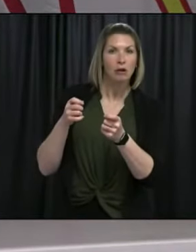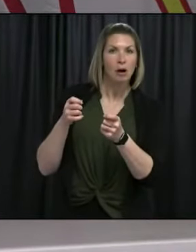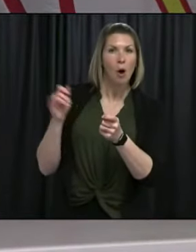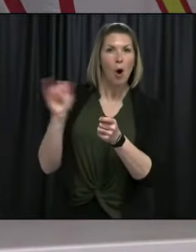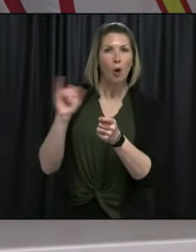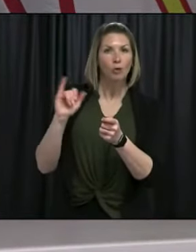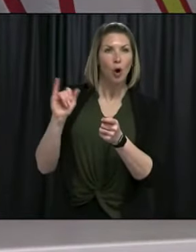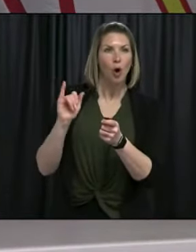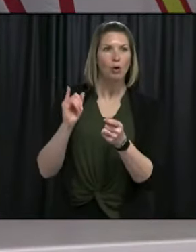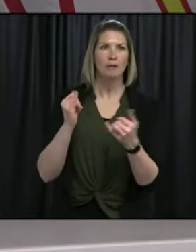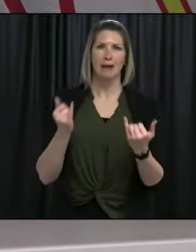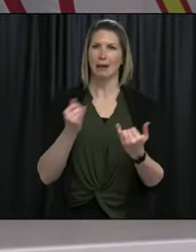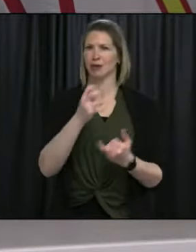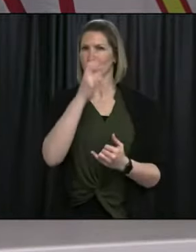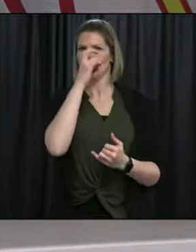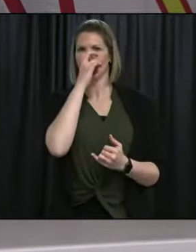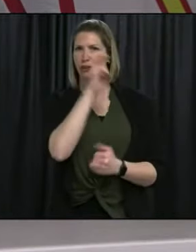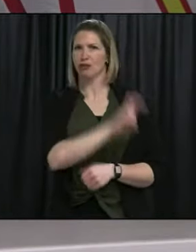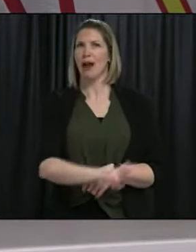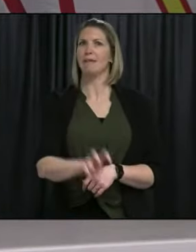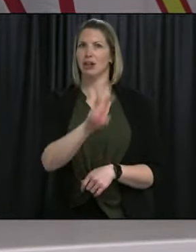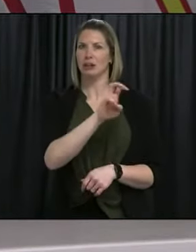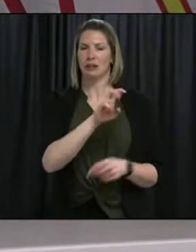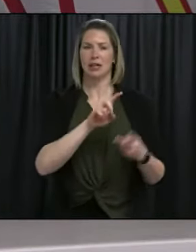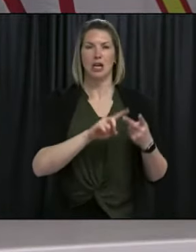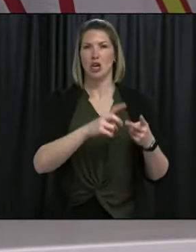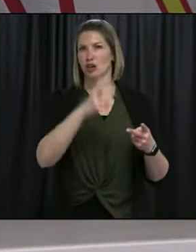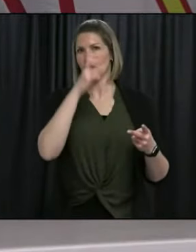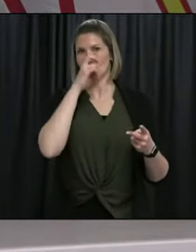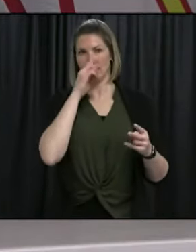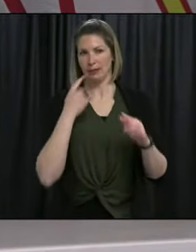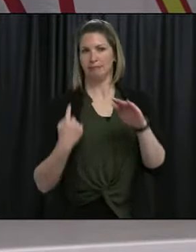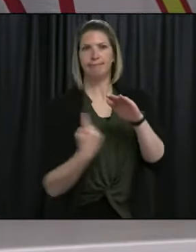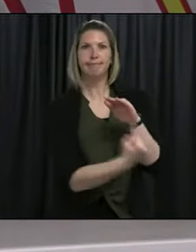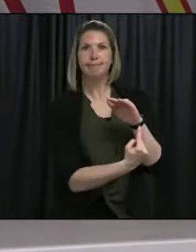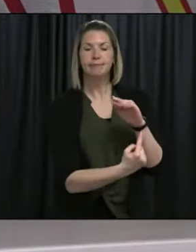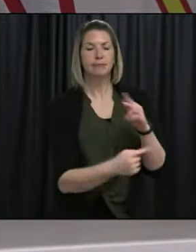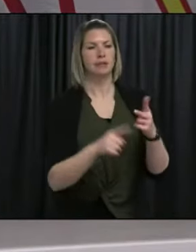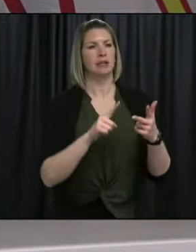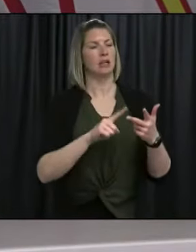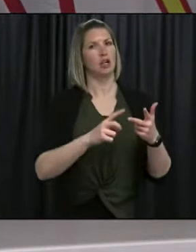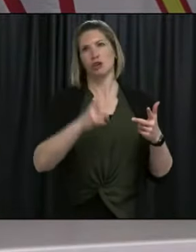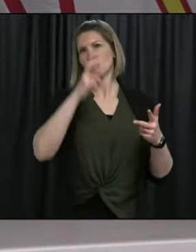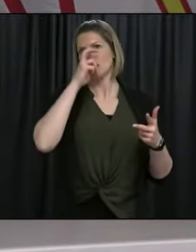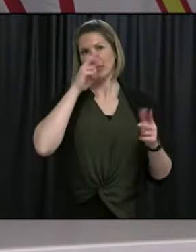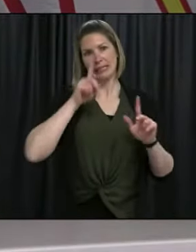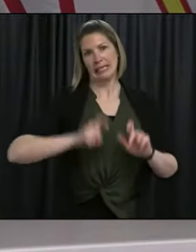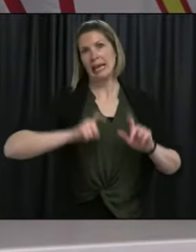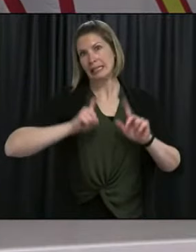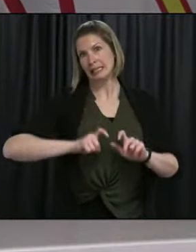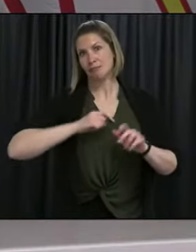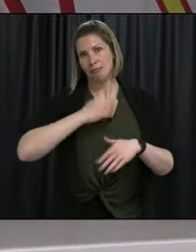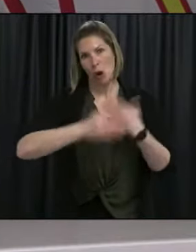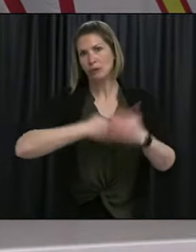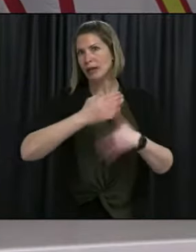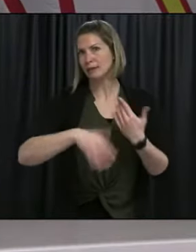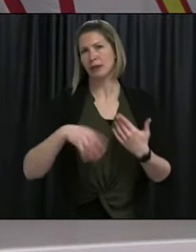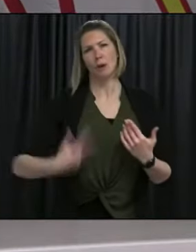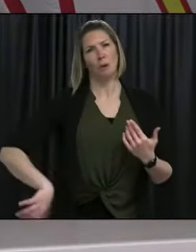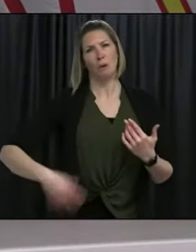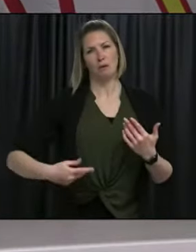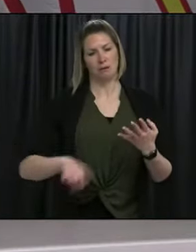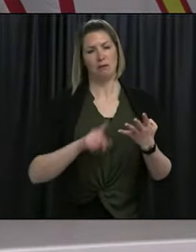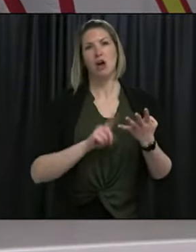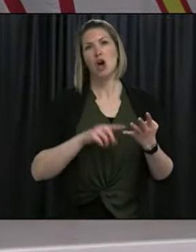to come into the province. We have strict quarantine restrictions. We have testing for those people who are our most frequent travelers coming into the province. So